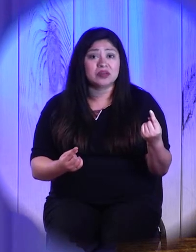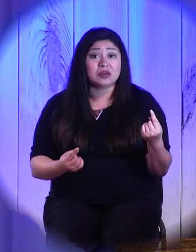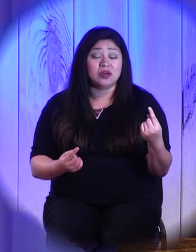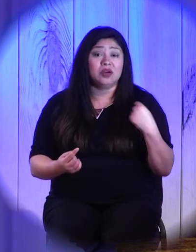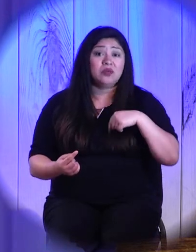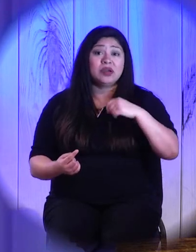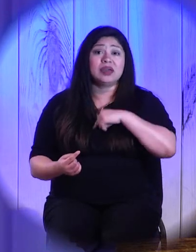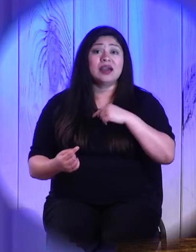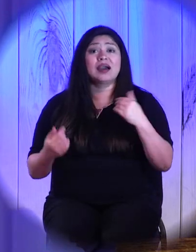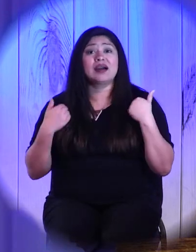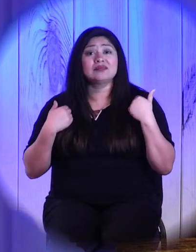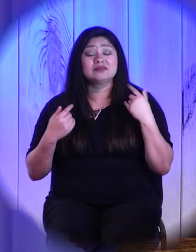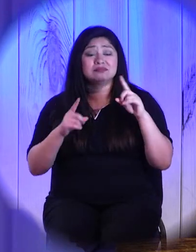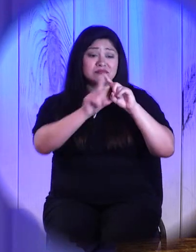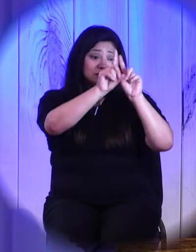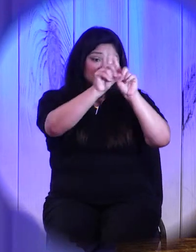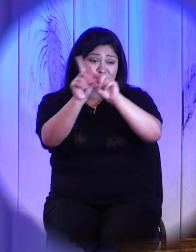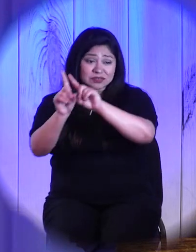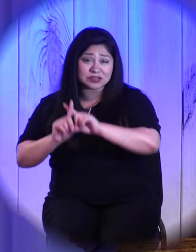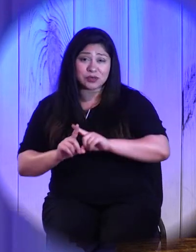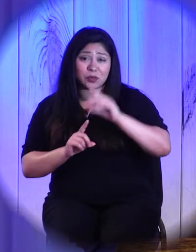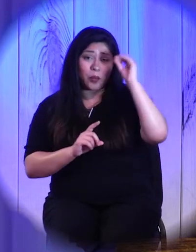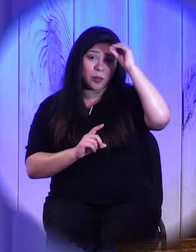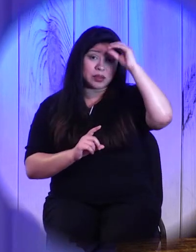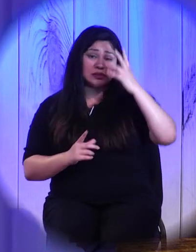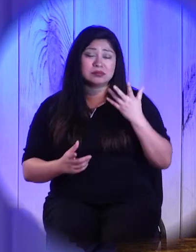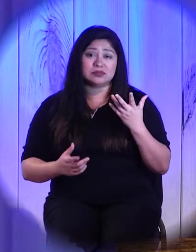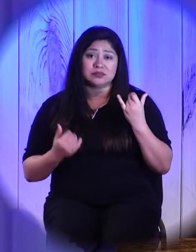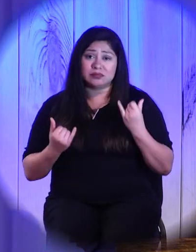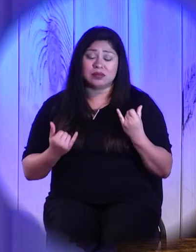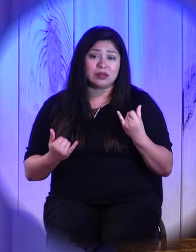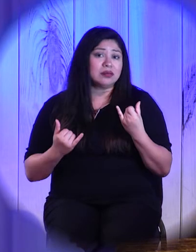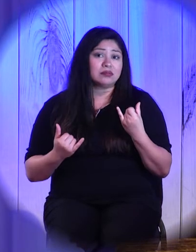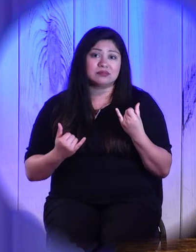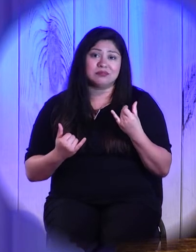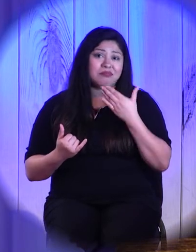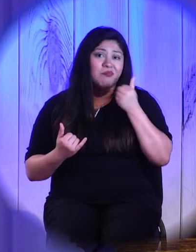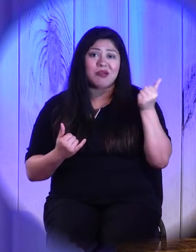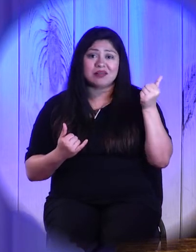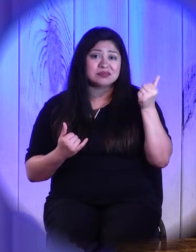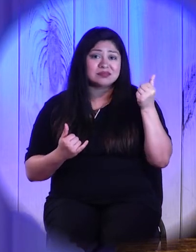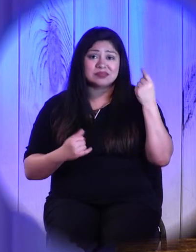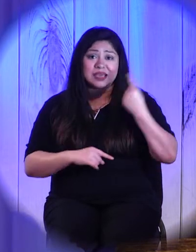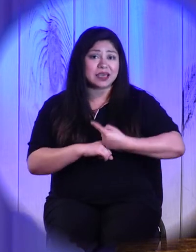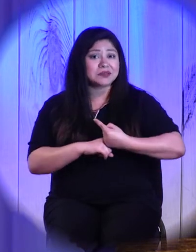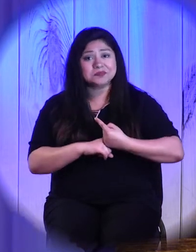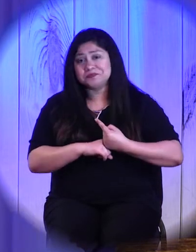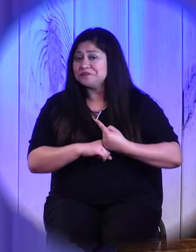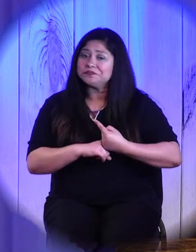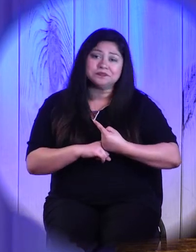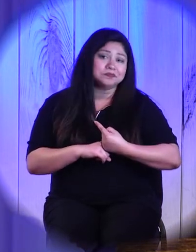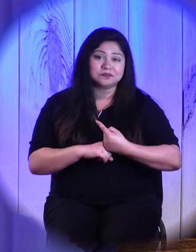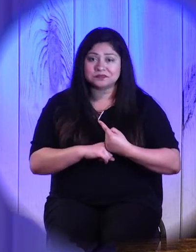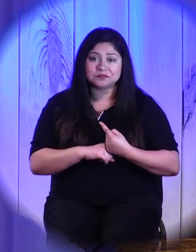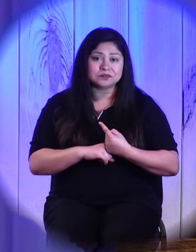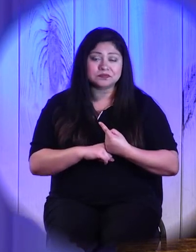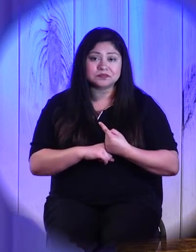opinions from one another. These are not the best of days. And as we try to chart a course forward, both our leaders,